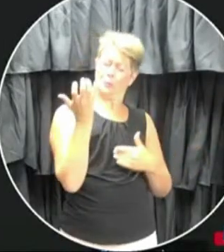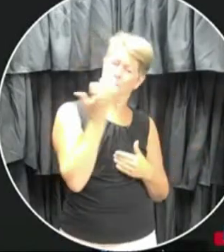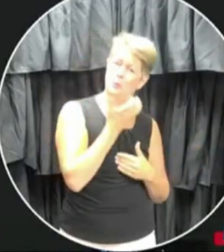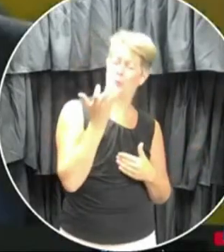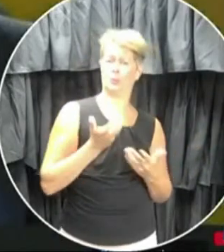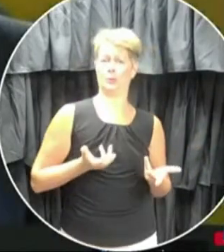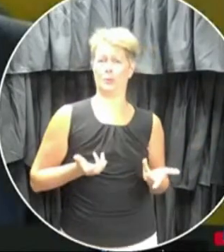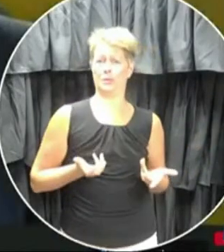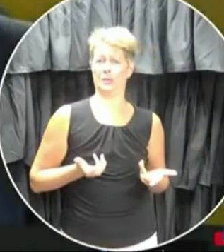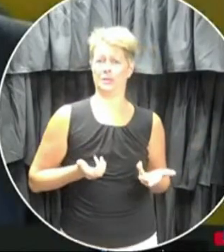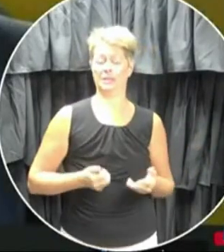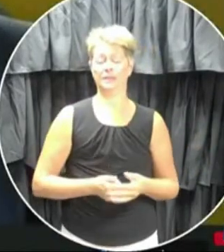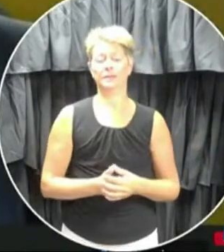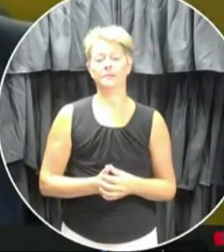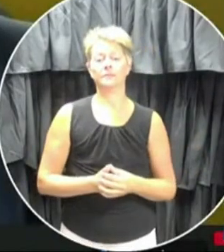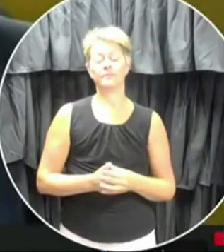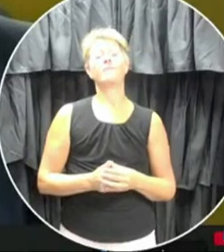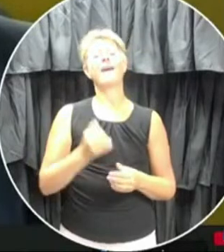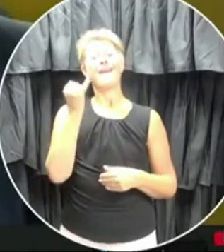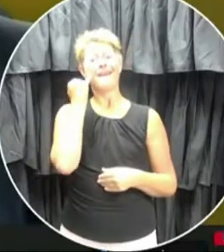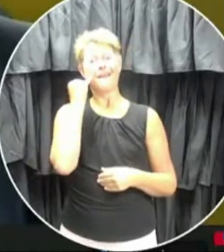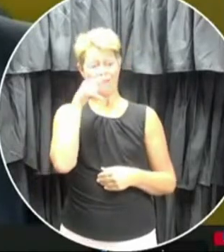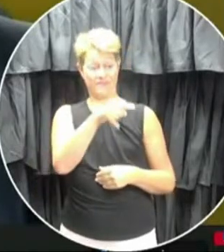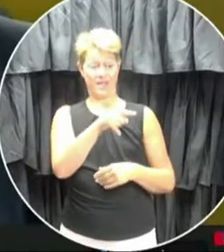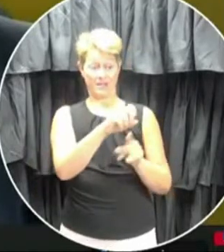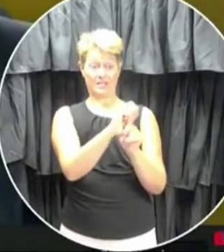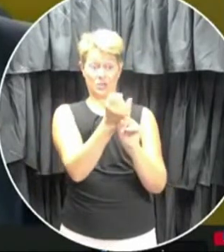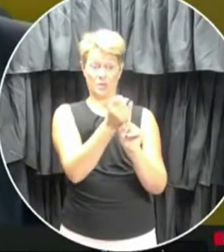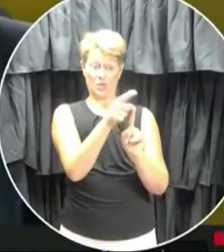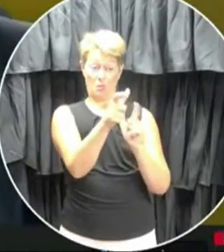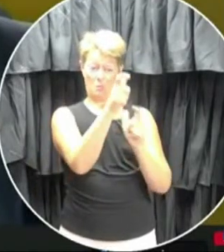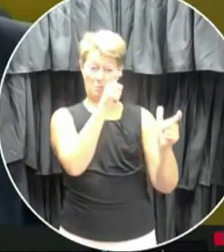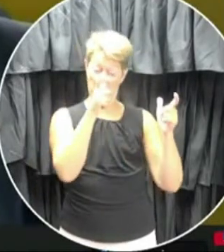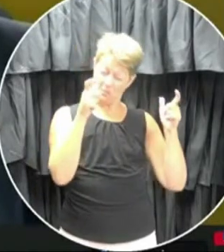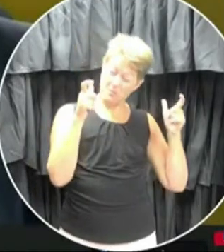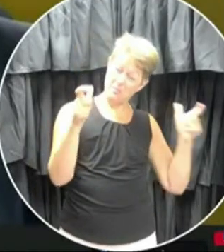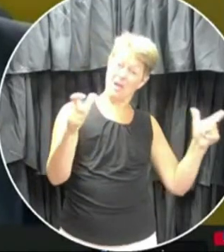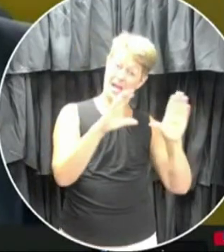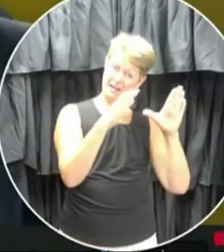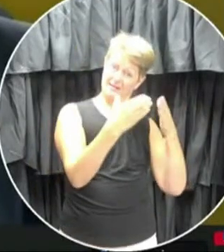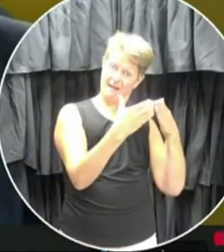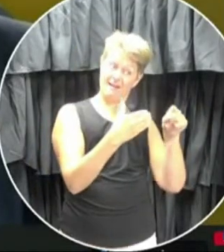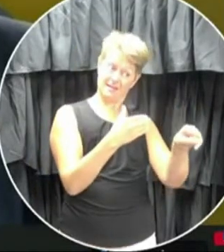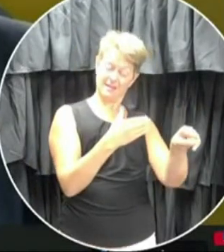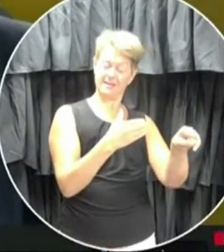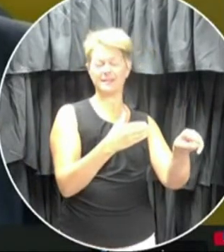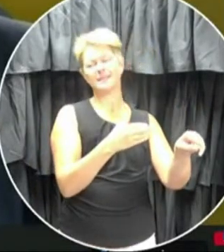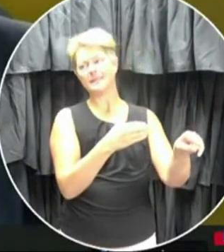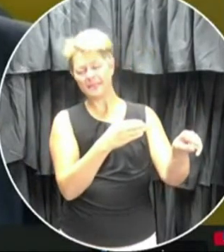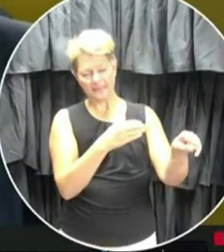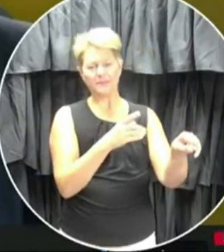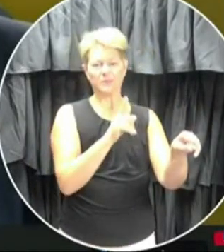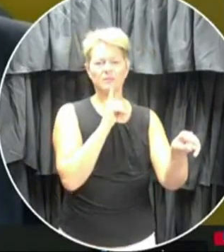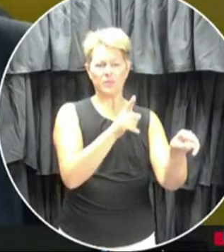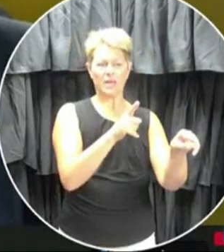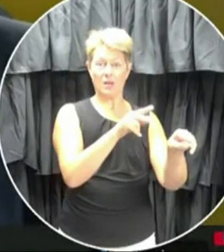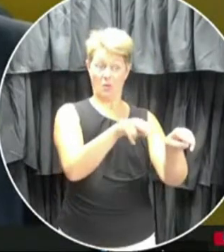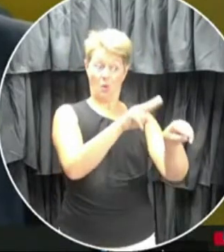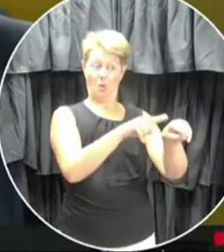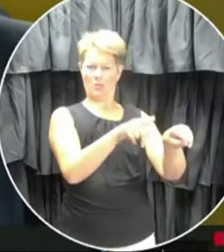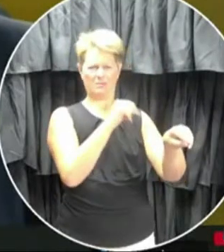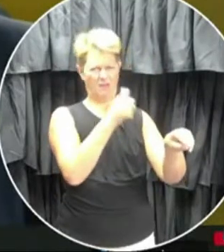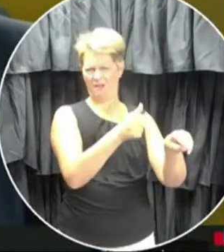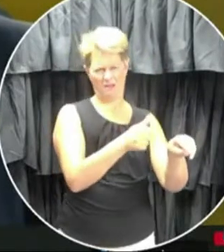So again, if we have situations like that, and those large classes, while they do exist, it wouldn't be the norm.